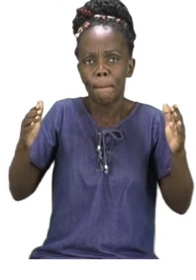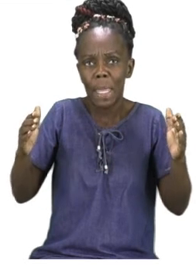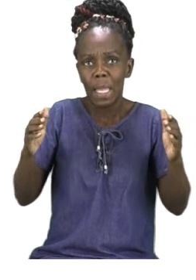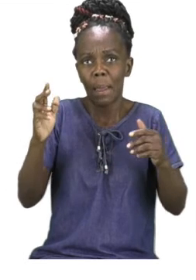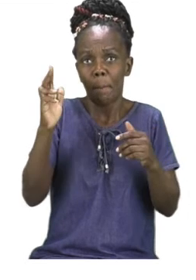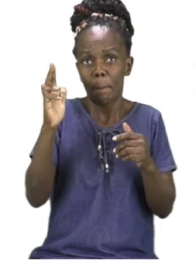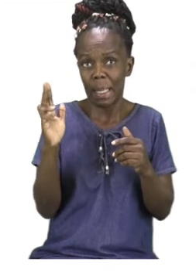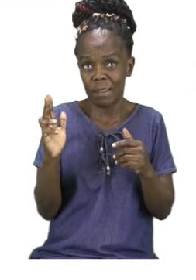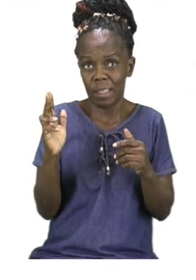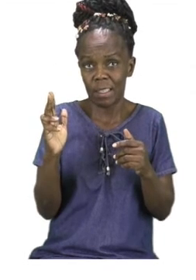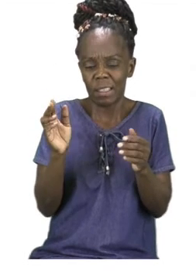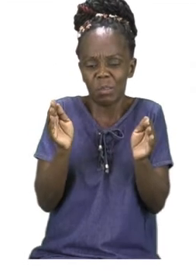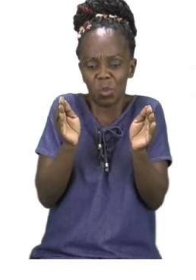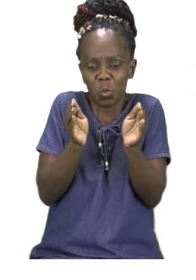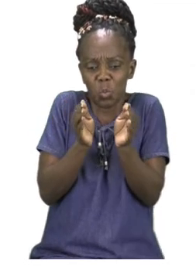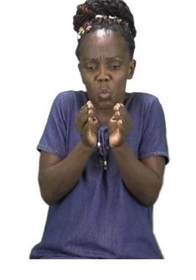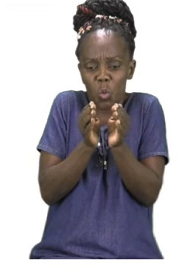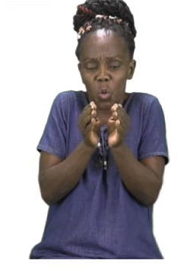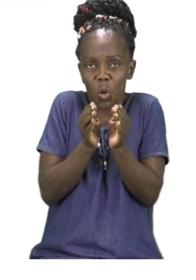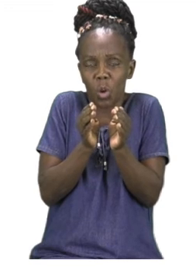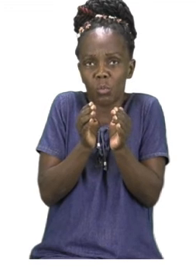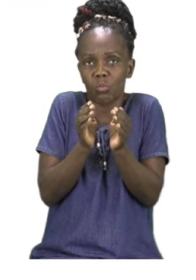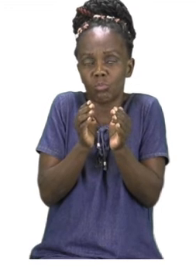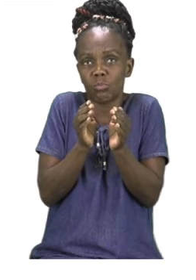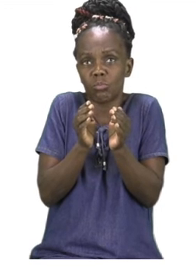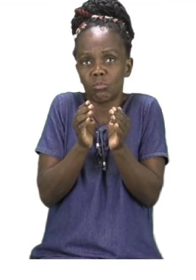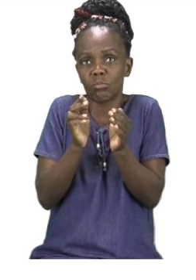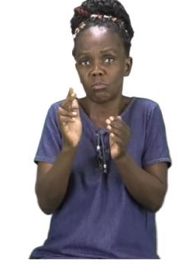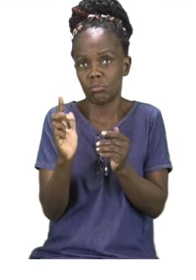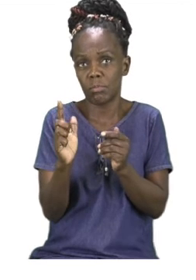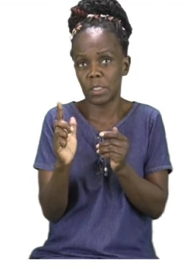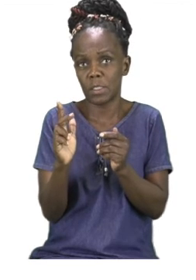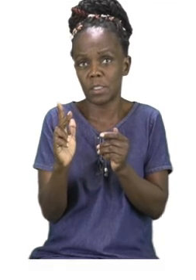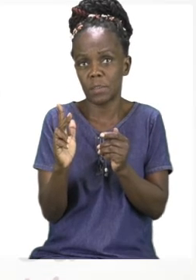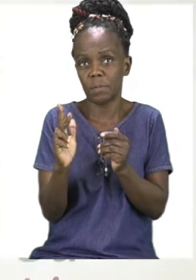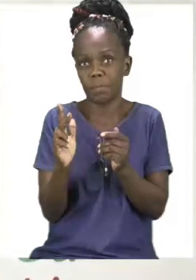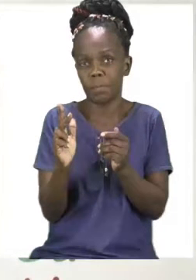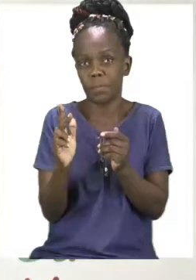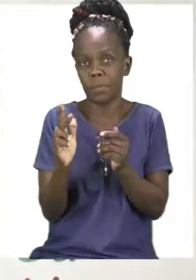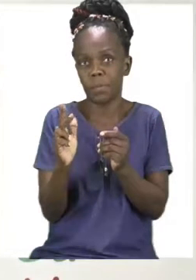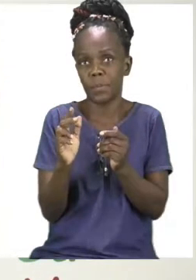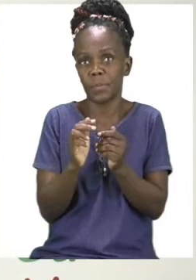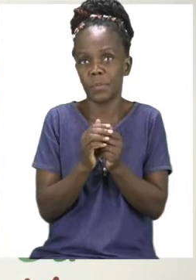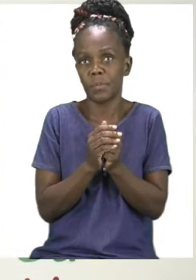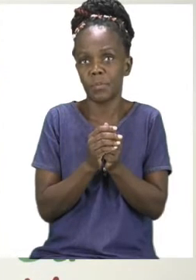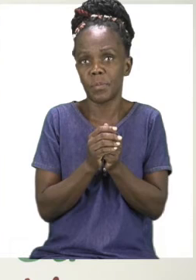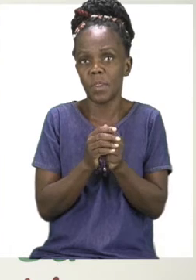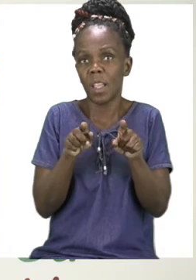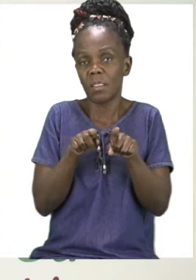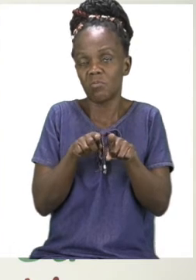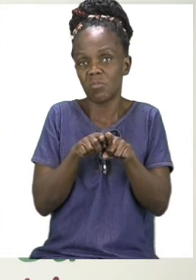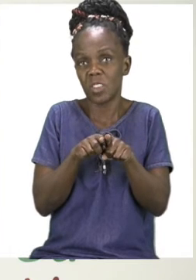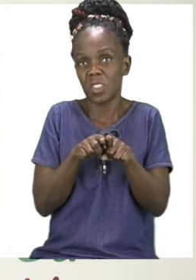one small person. It can be a child. And then one big person. It can be an